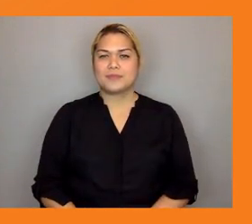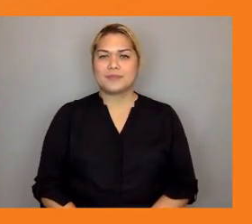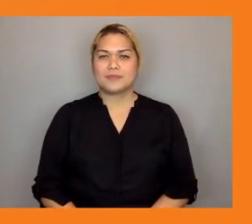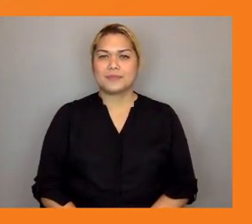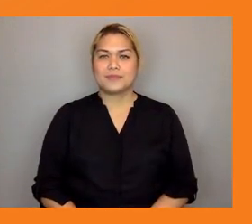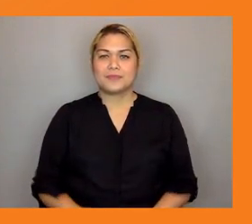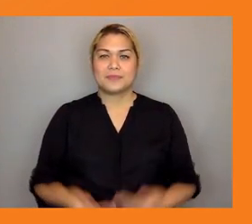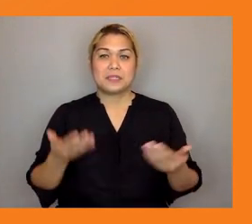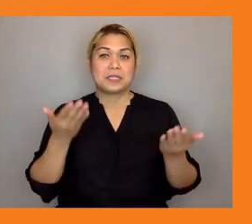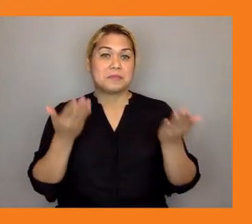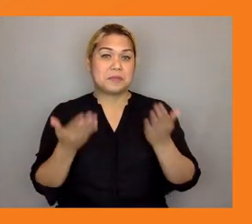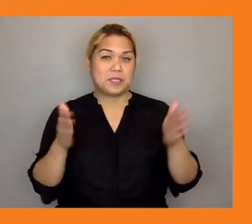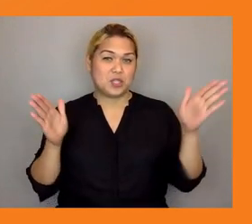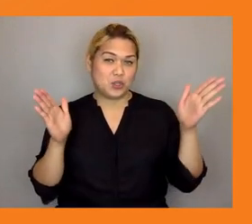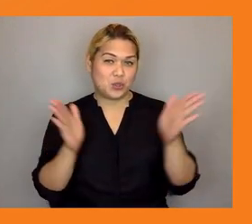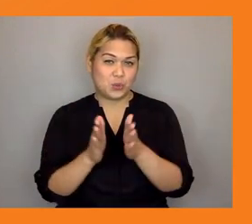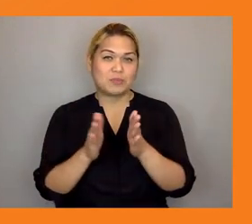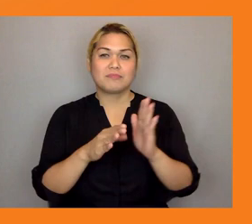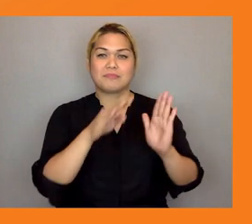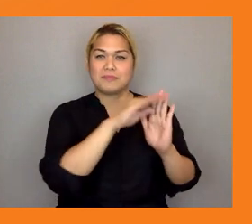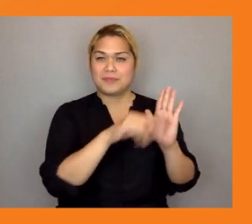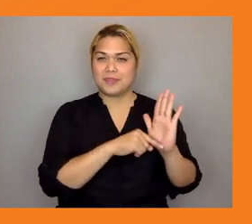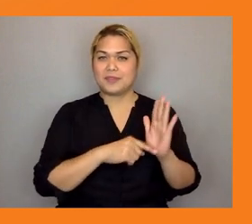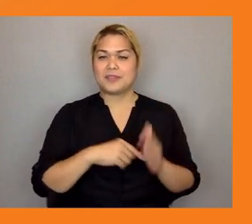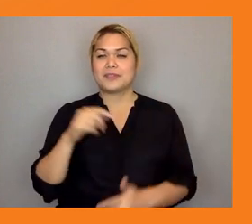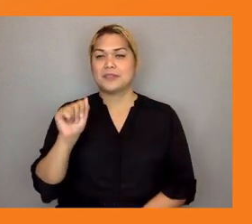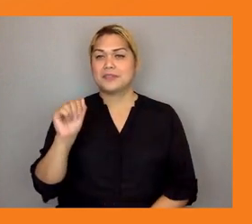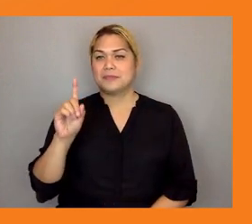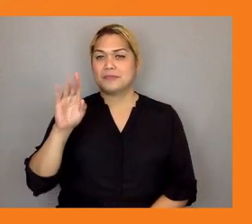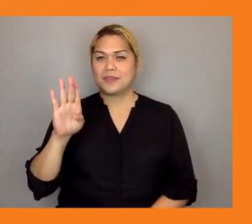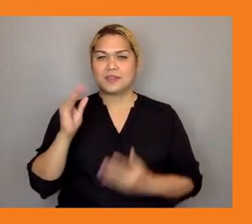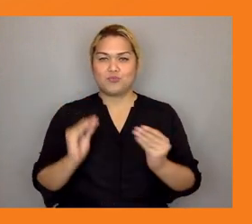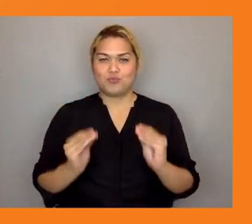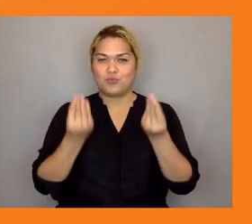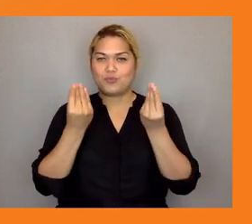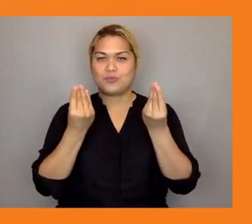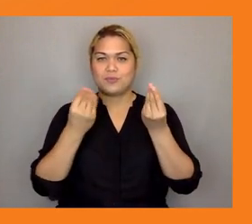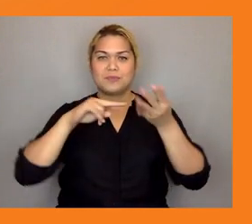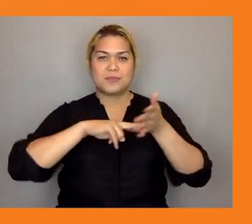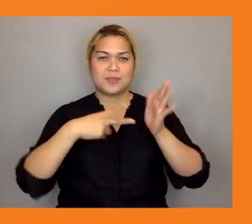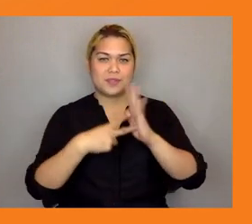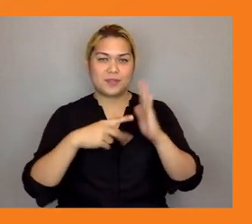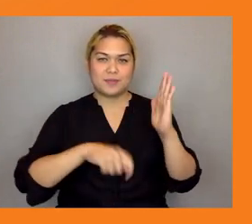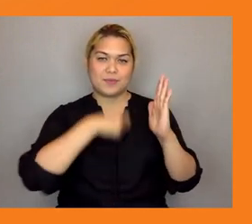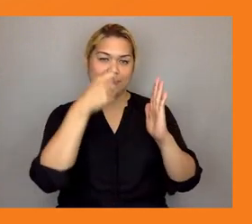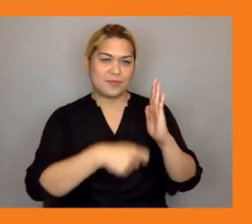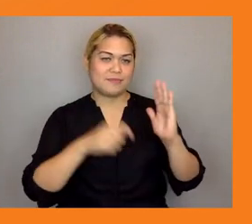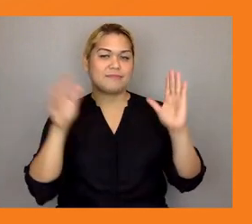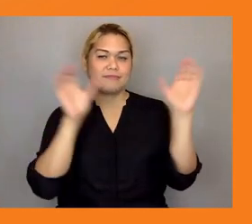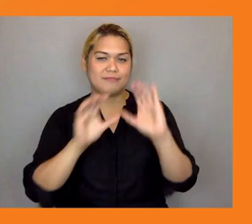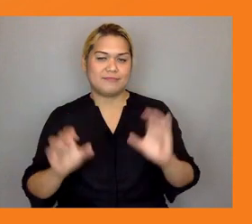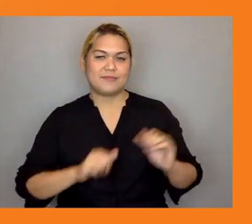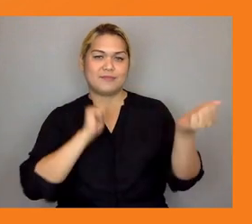adb youth for asia initiative we are implementing the atoll youth climate project um that is funded by ireland trust fund